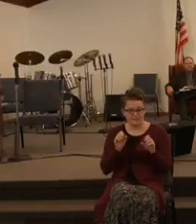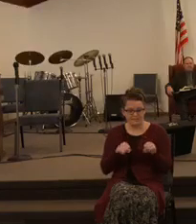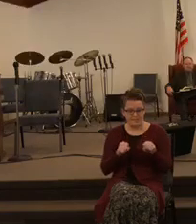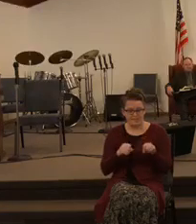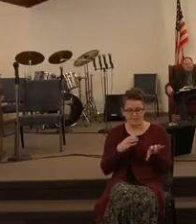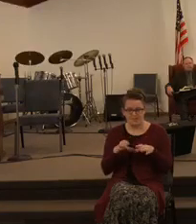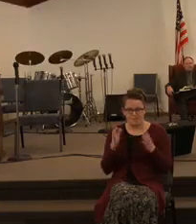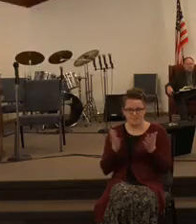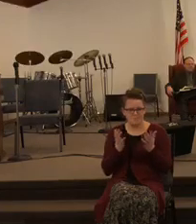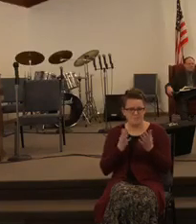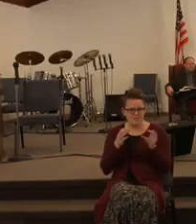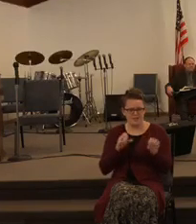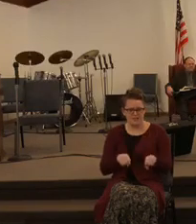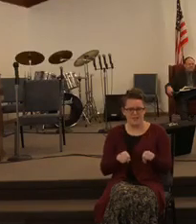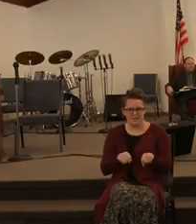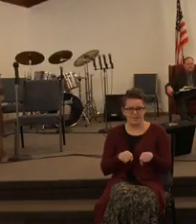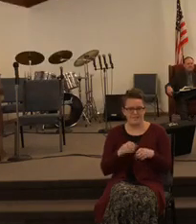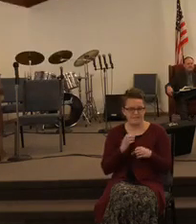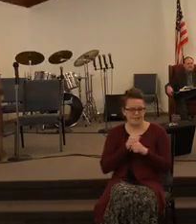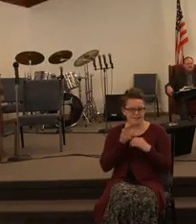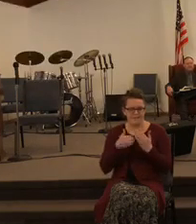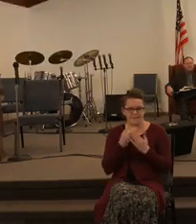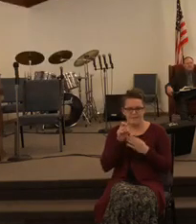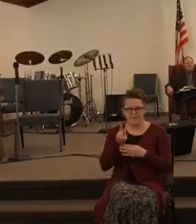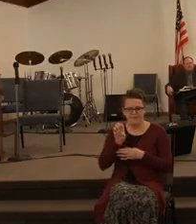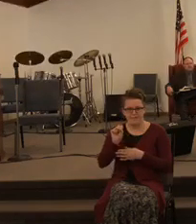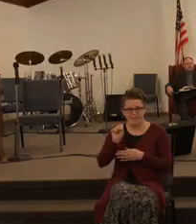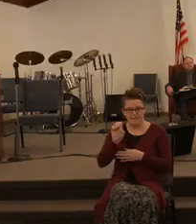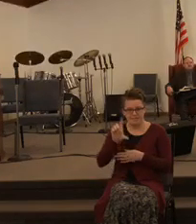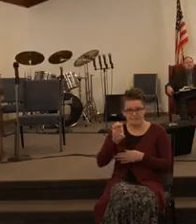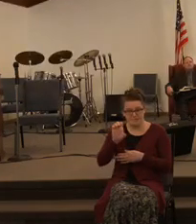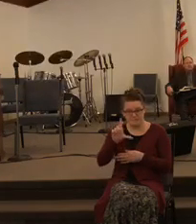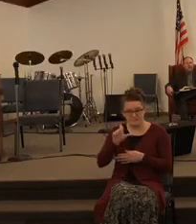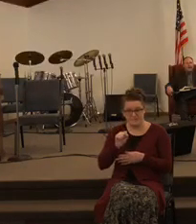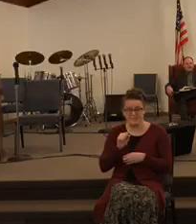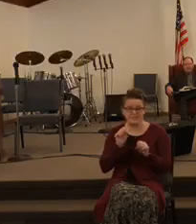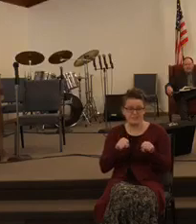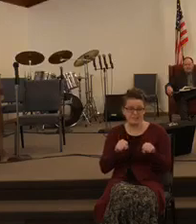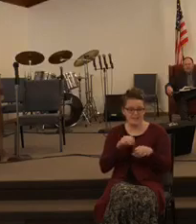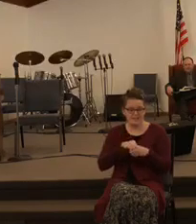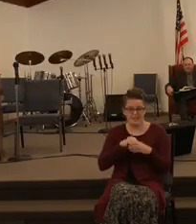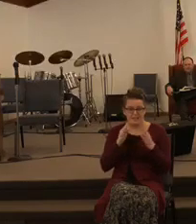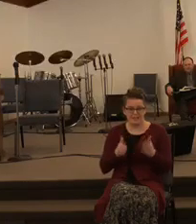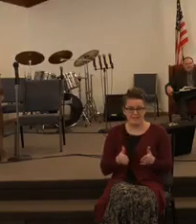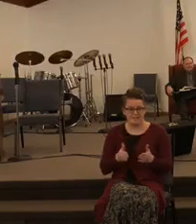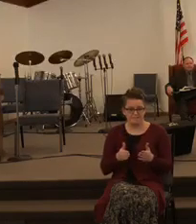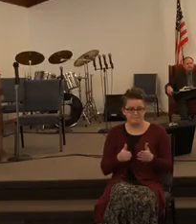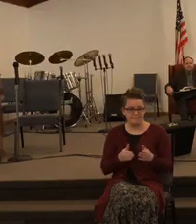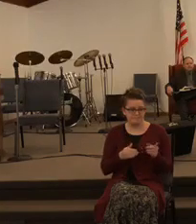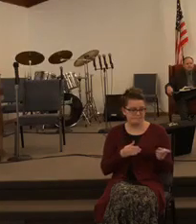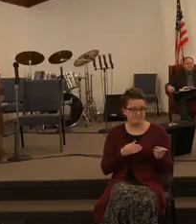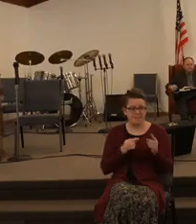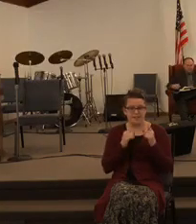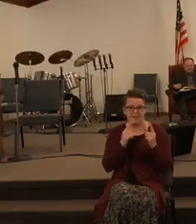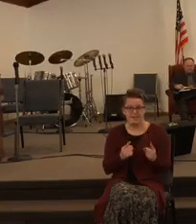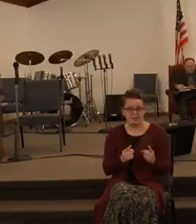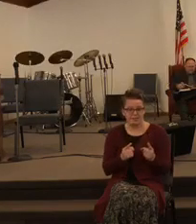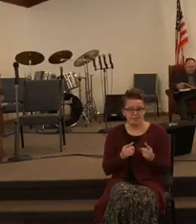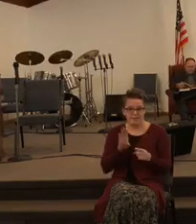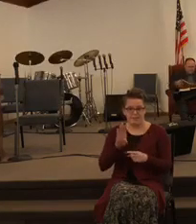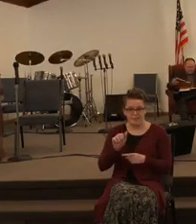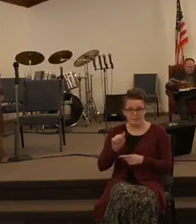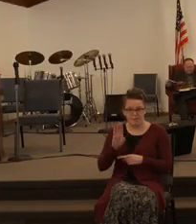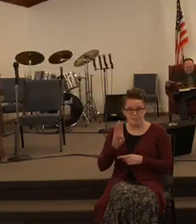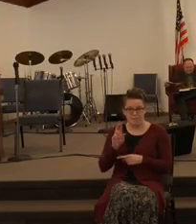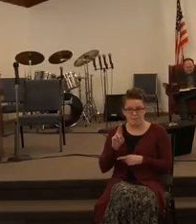you can but get as many vessels as you can in the house so they went and they borrowed a bunch of